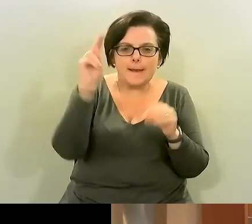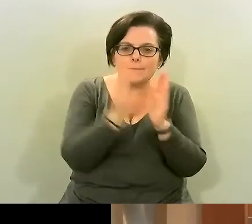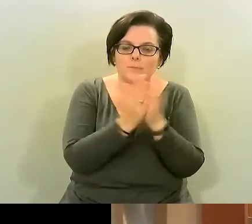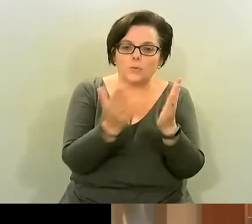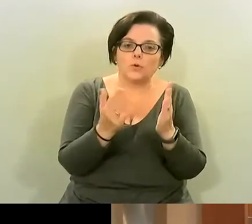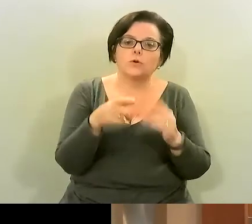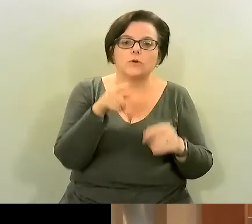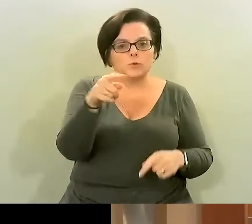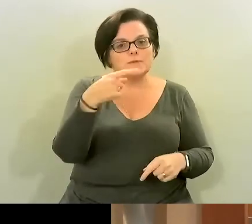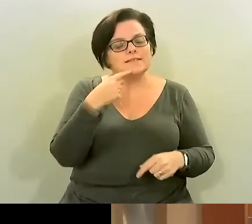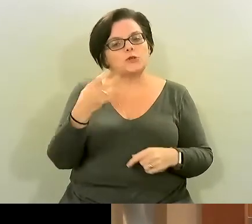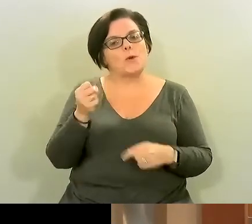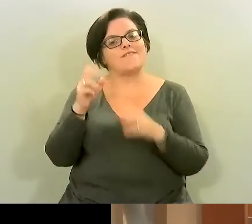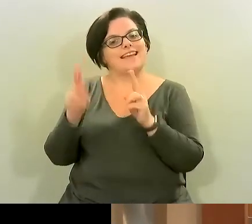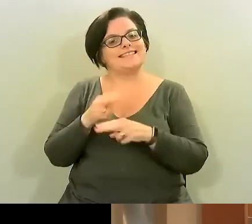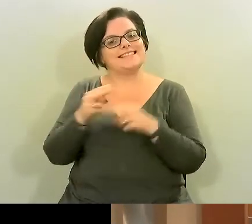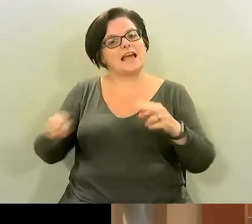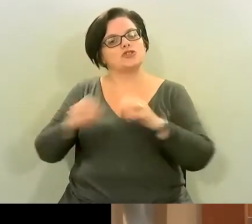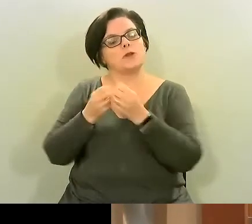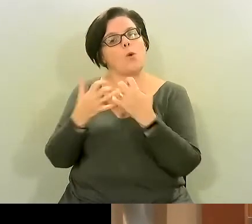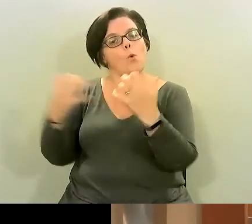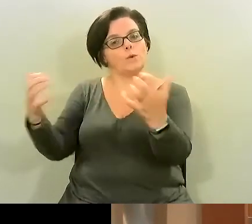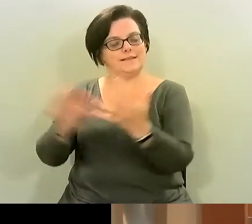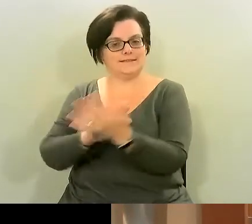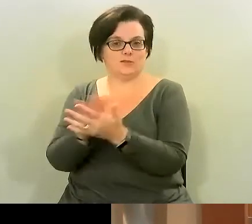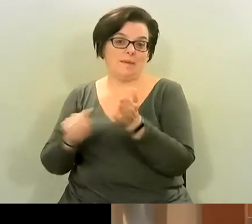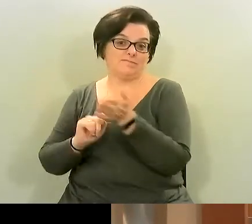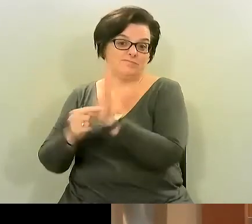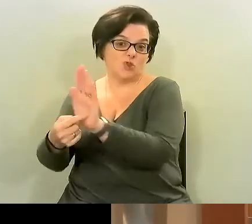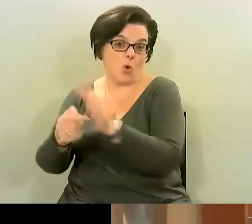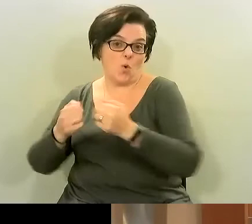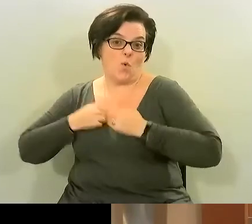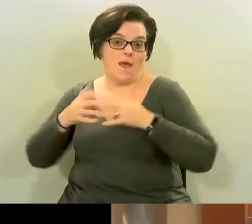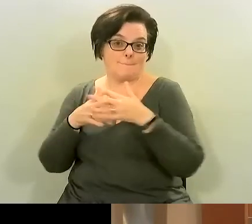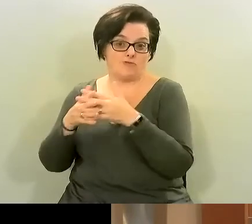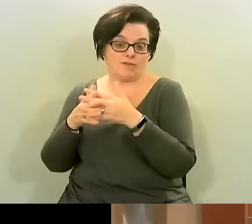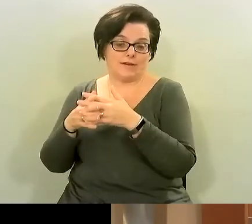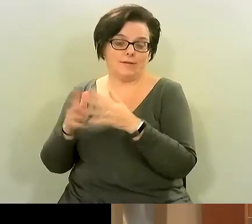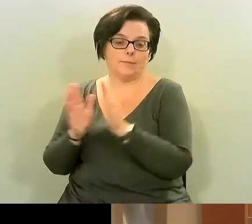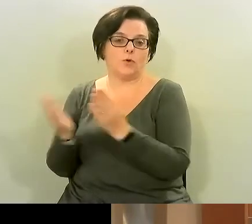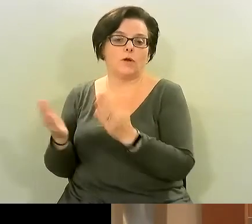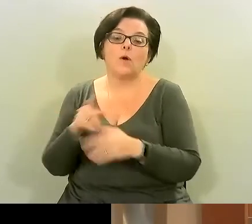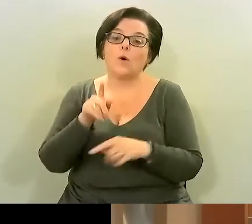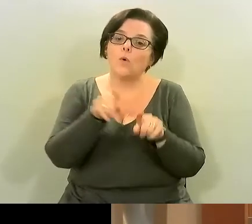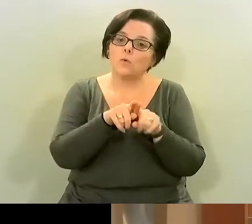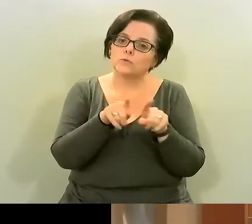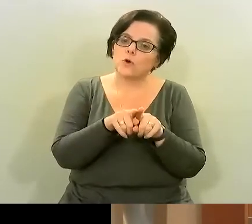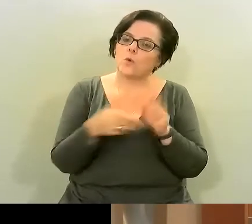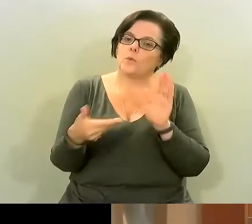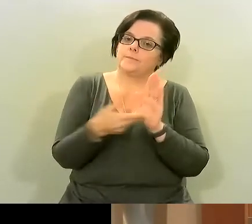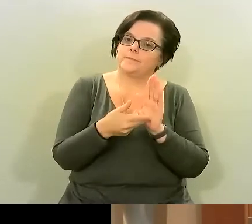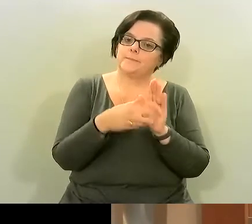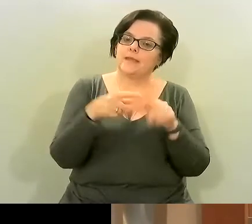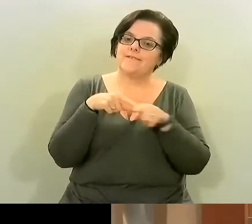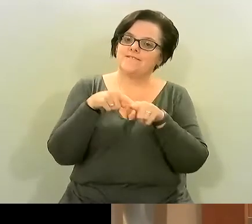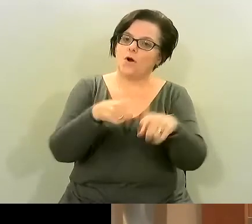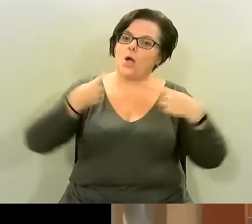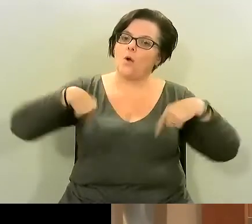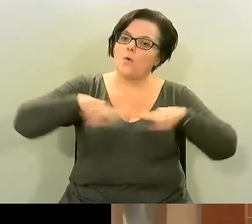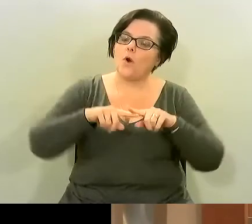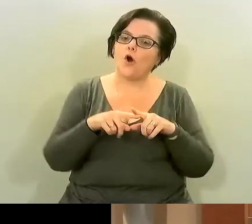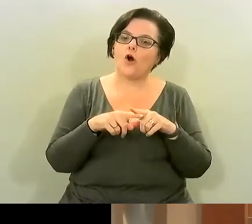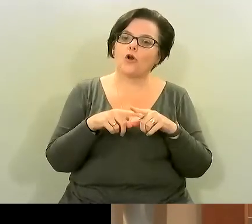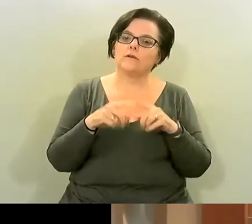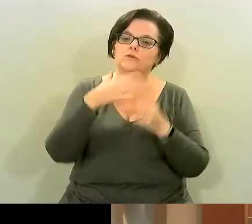an international audience so i thought i would let people know um but the other thing is please follow us on social media because we've done information all the time